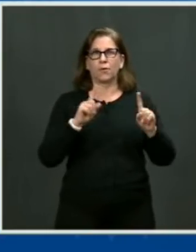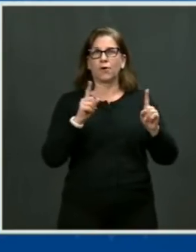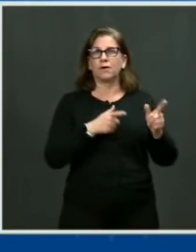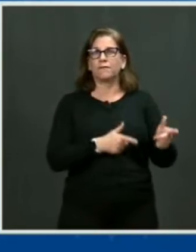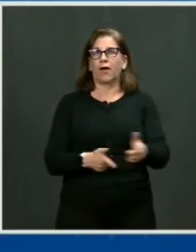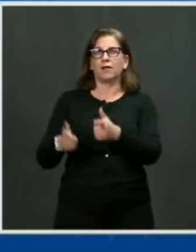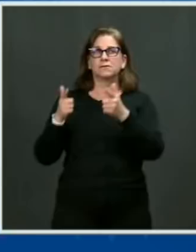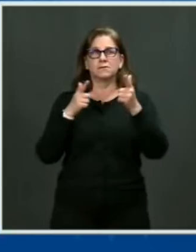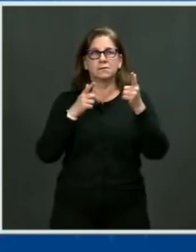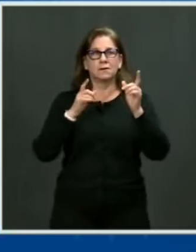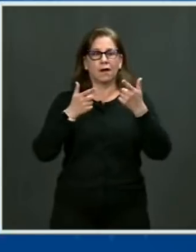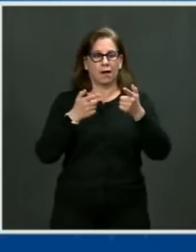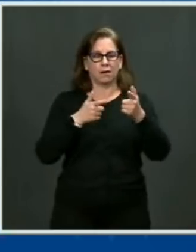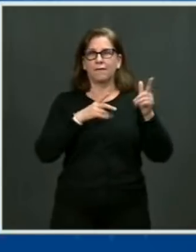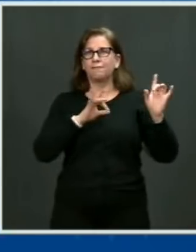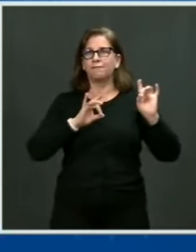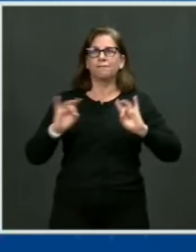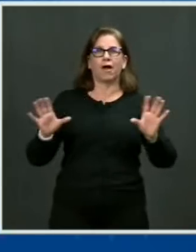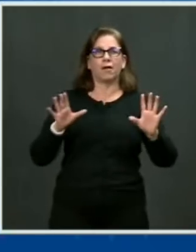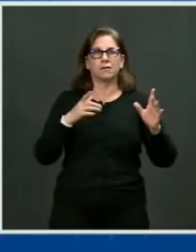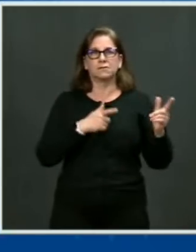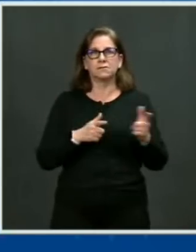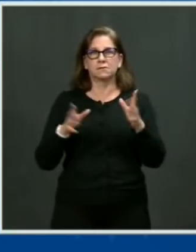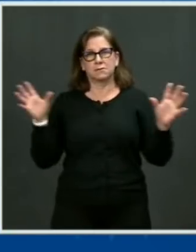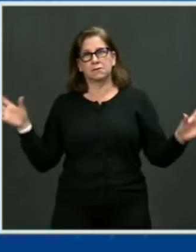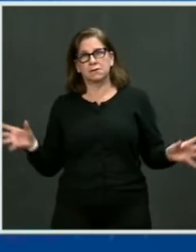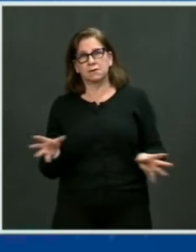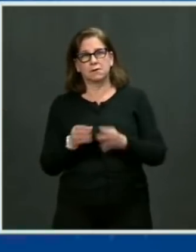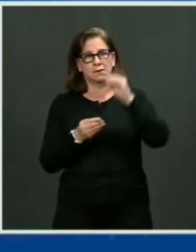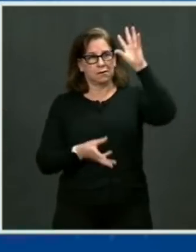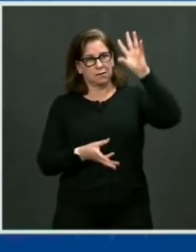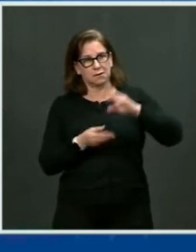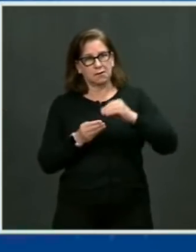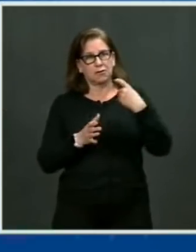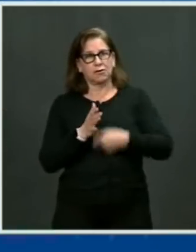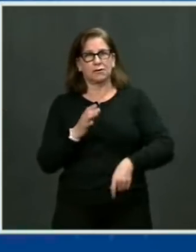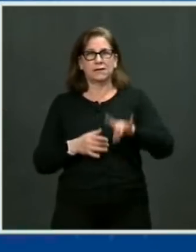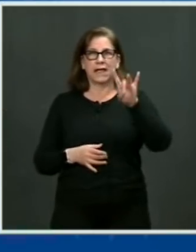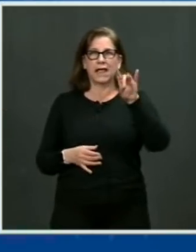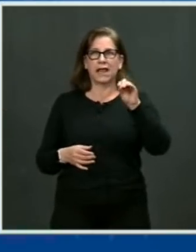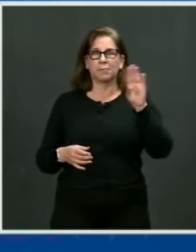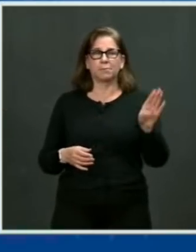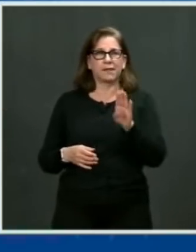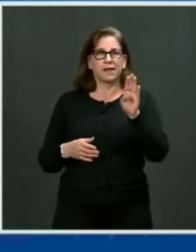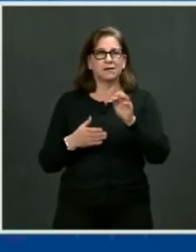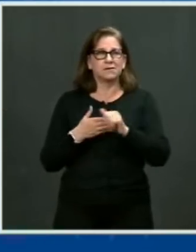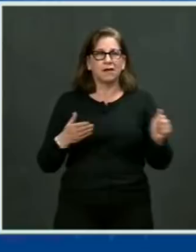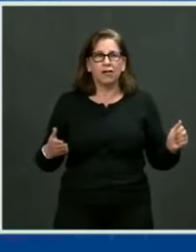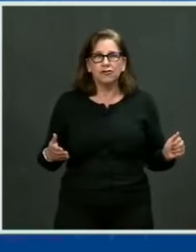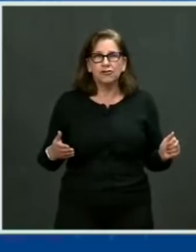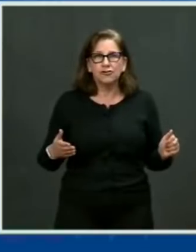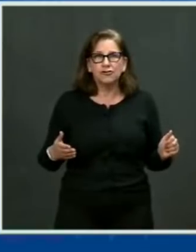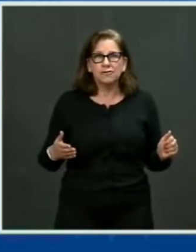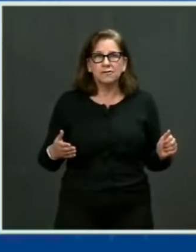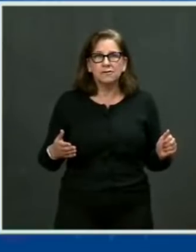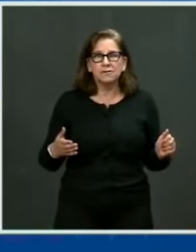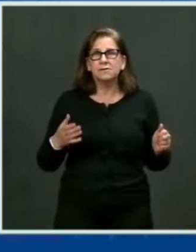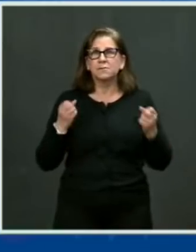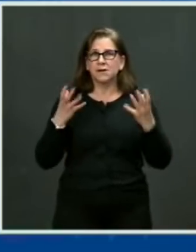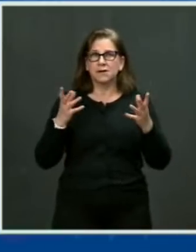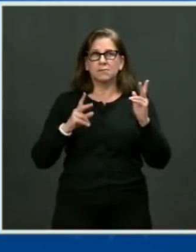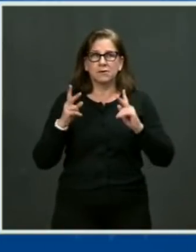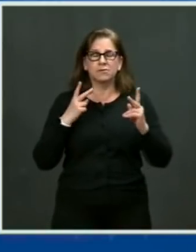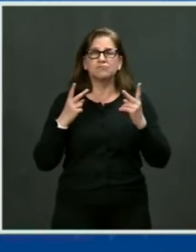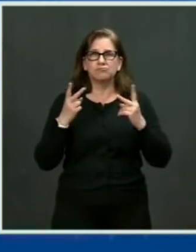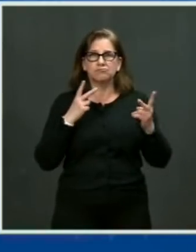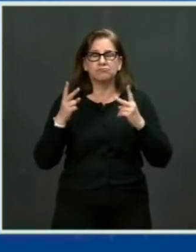on our children, even if they're never involved in pulling the trigger or being the victim on the other side of the